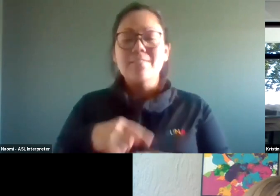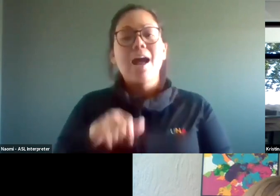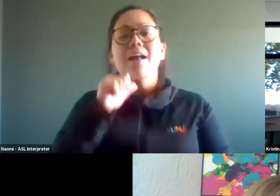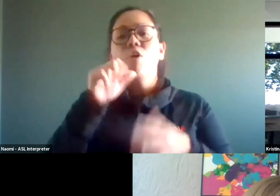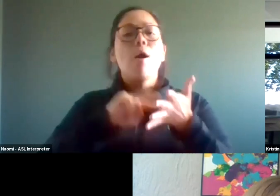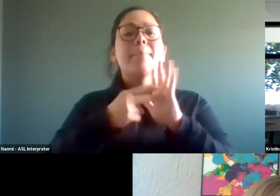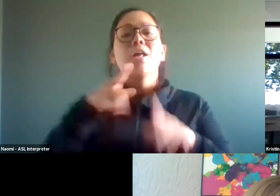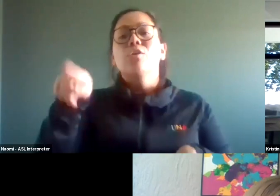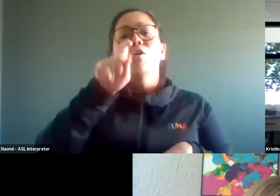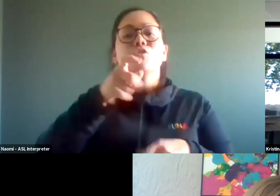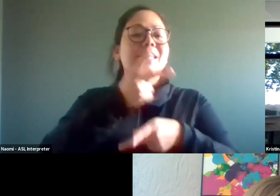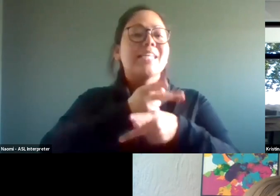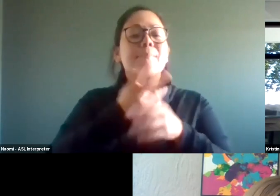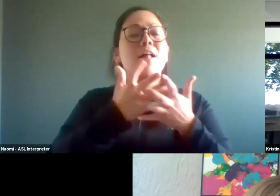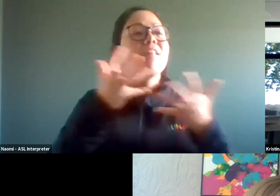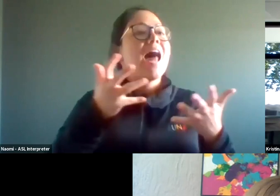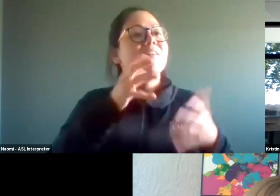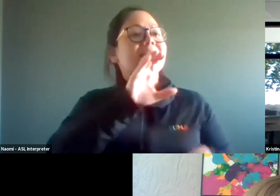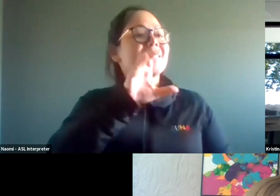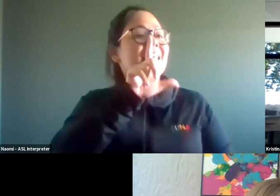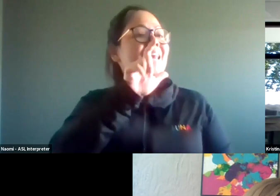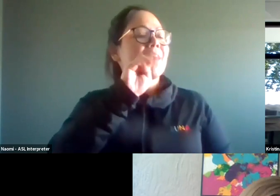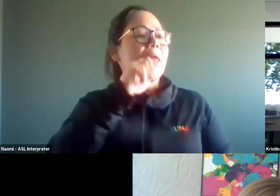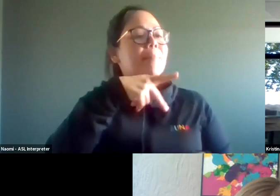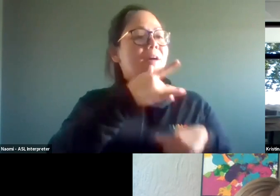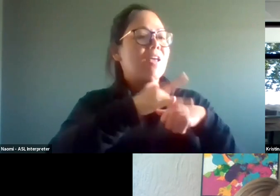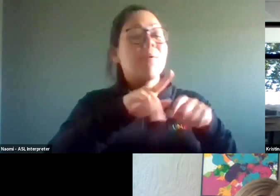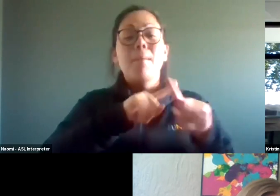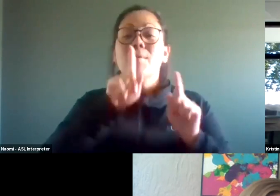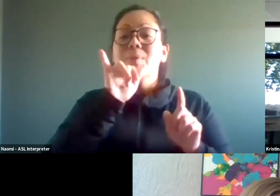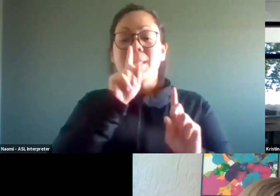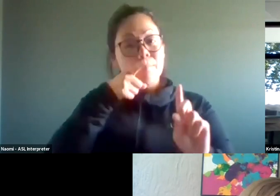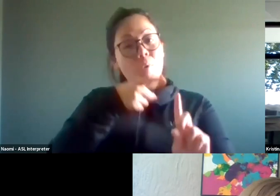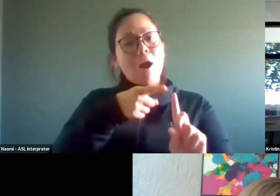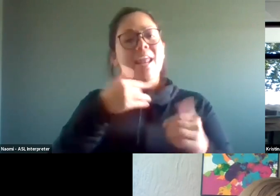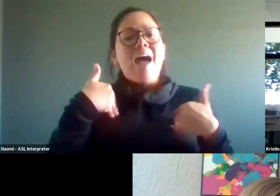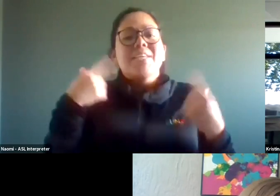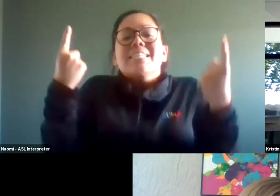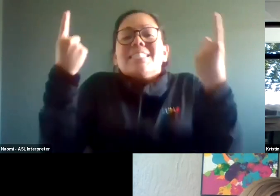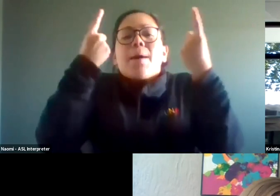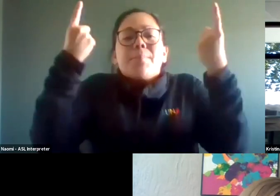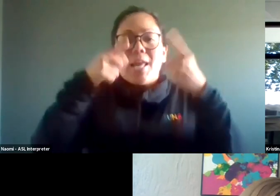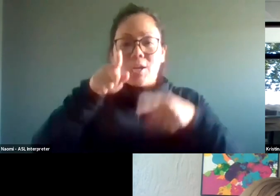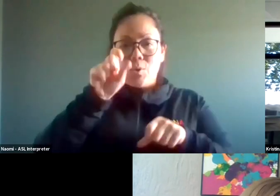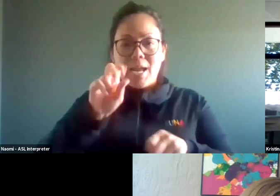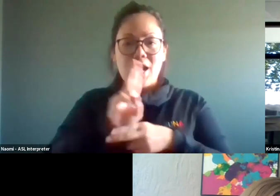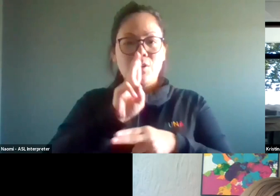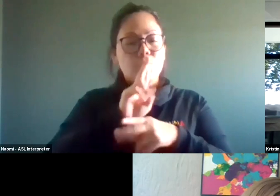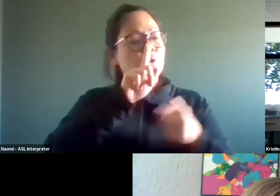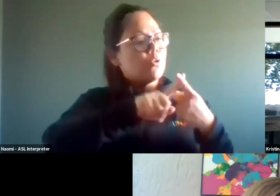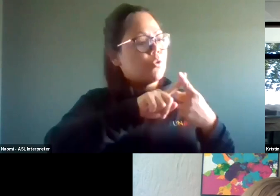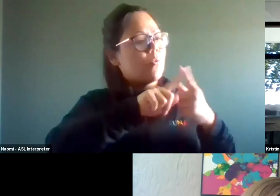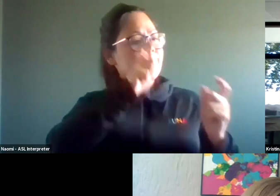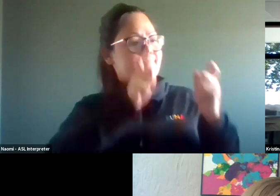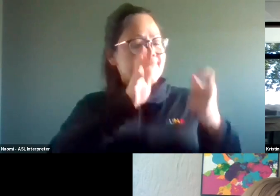everybody to keep a bunch of tea clamps available in the museum, but there's usually something around that you can use to adjust the